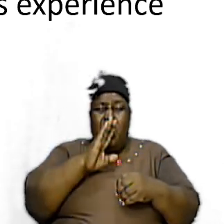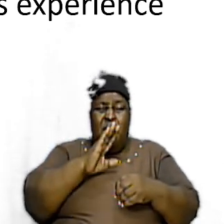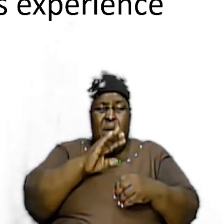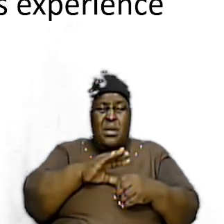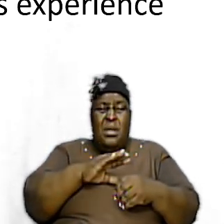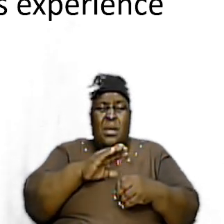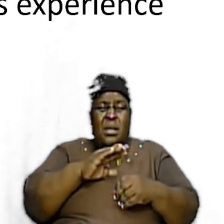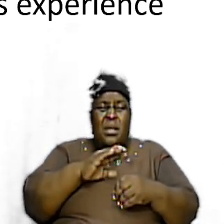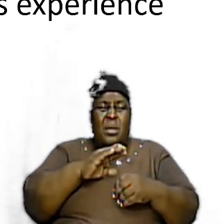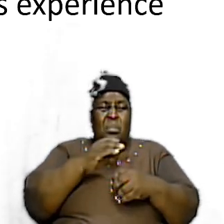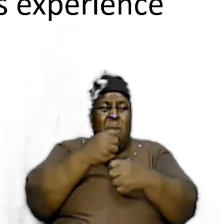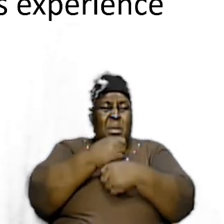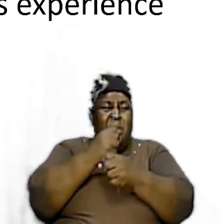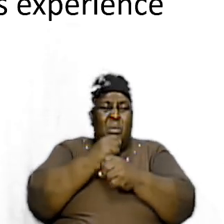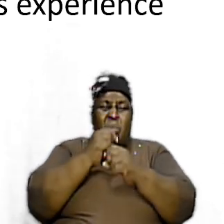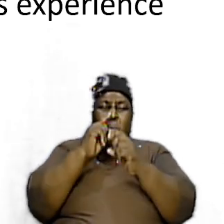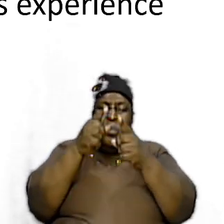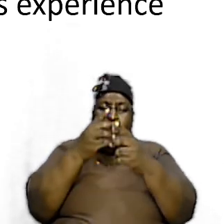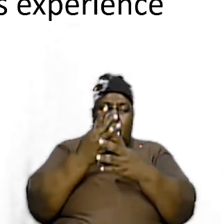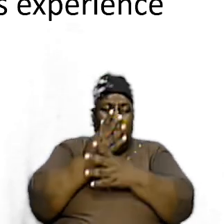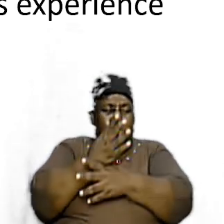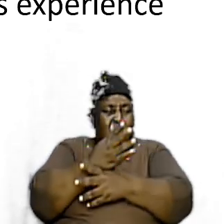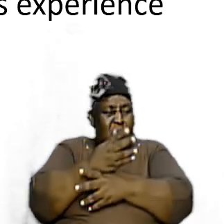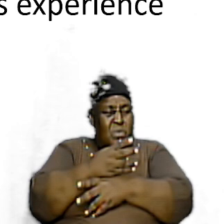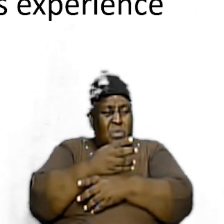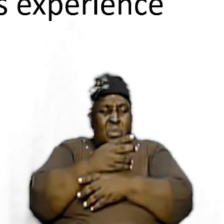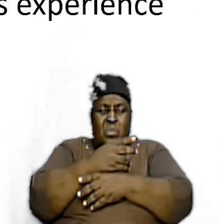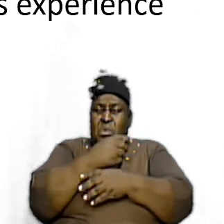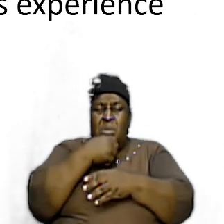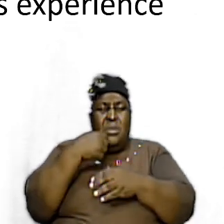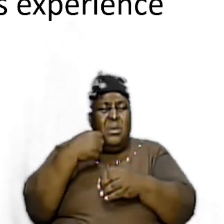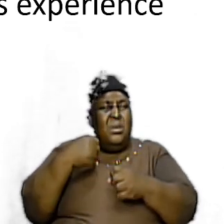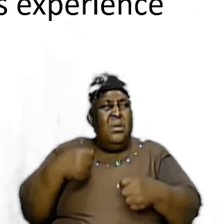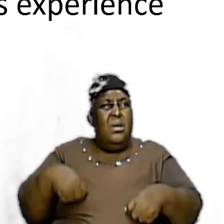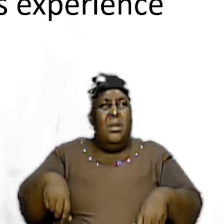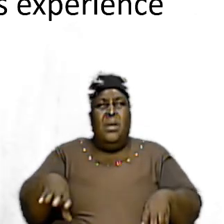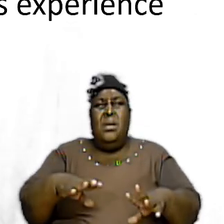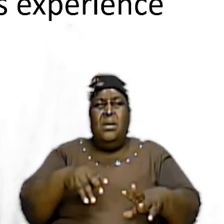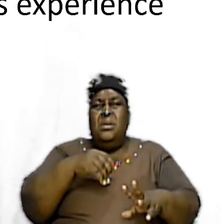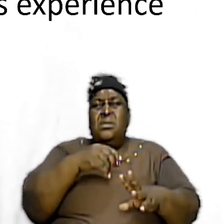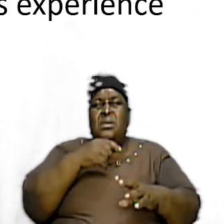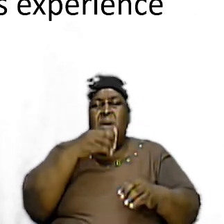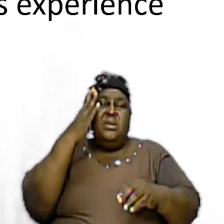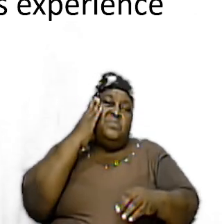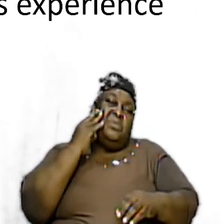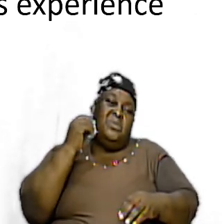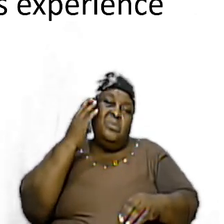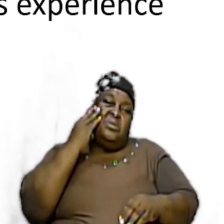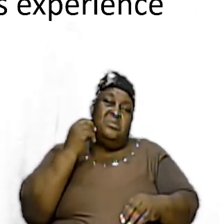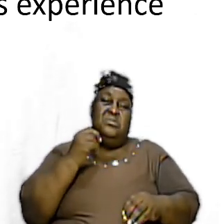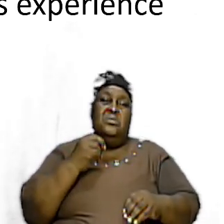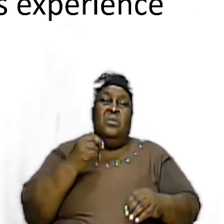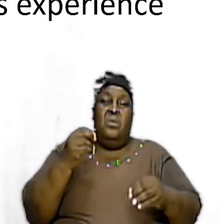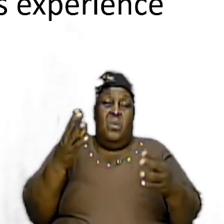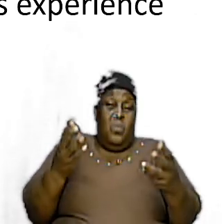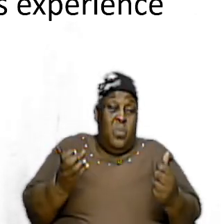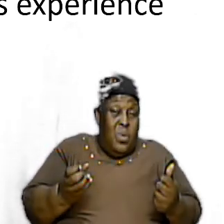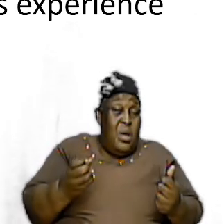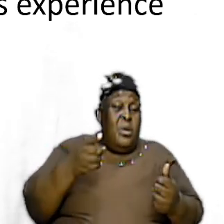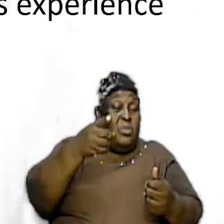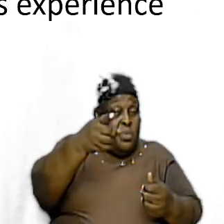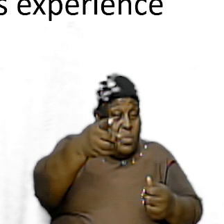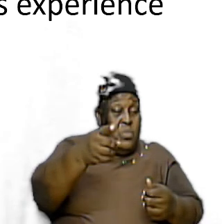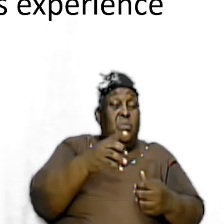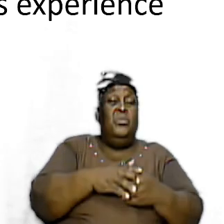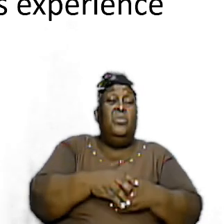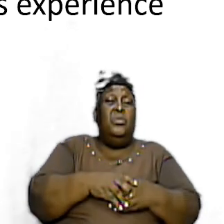willingness experience before they got to the promised land but I want us to look at the New Testament church that you and I are